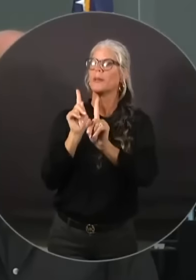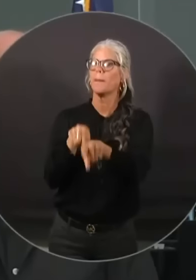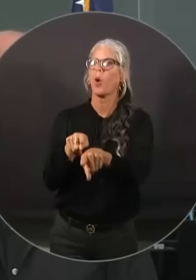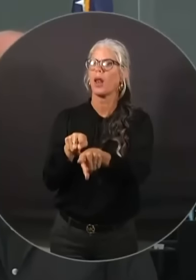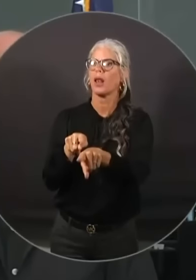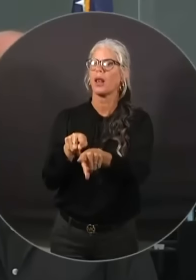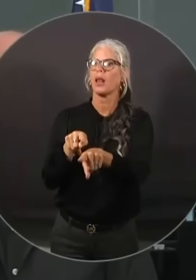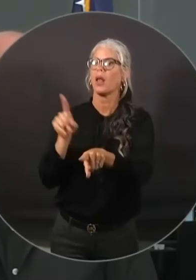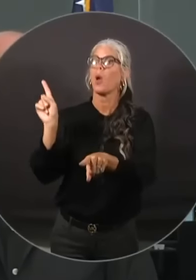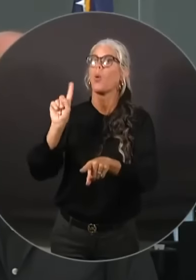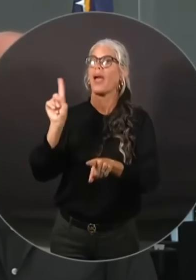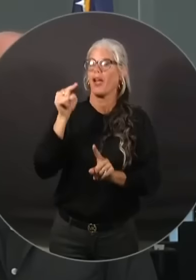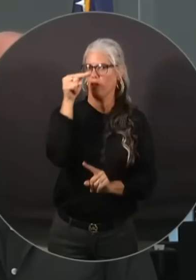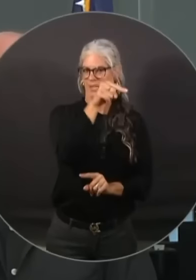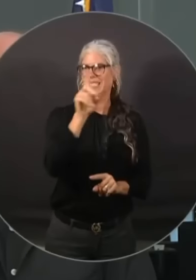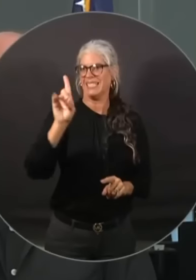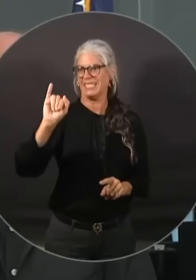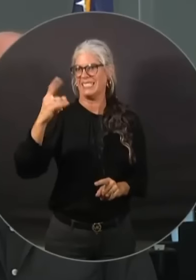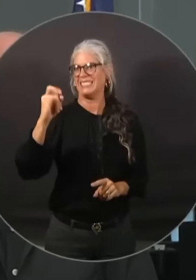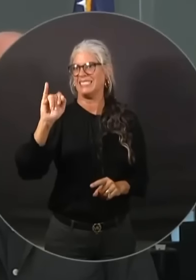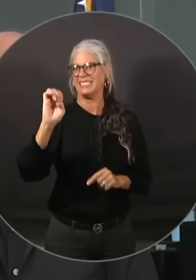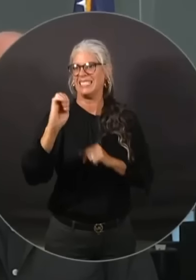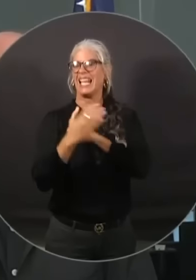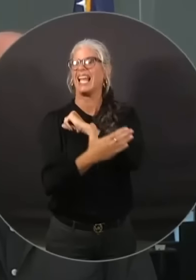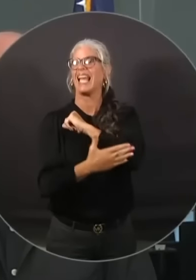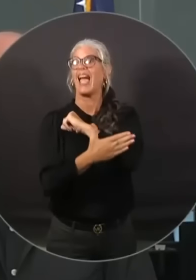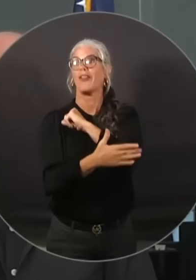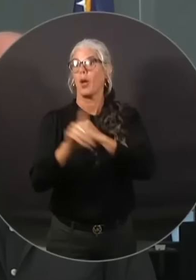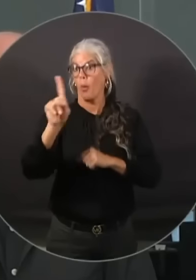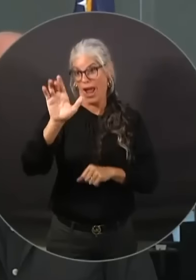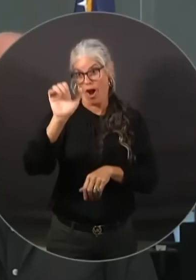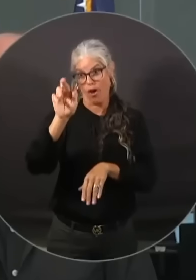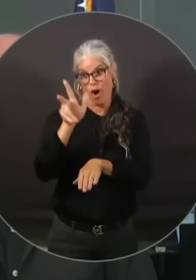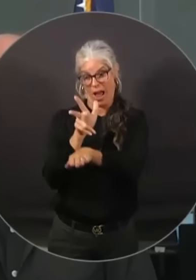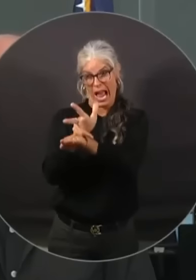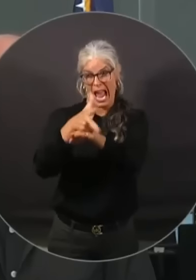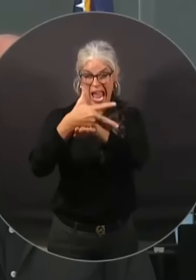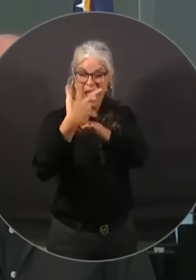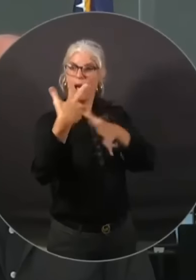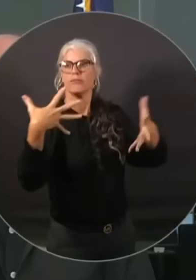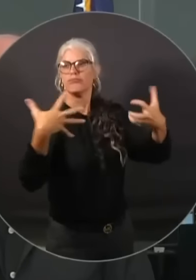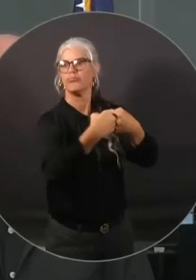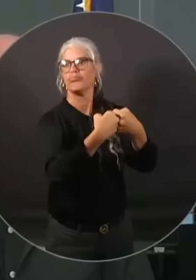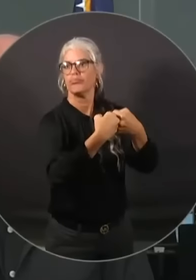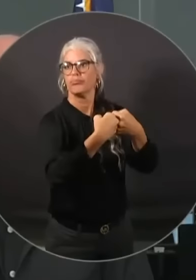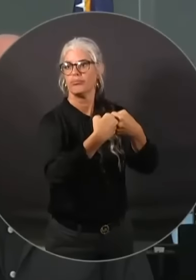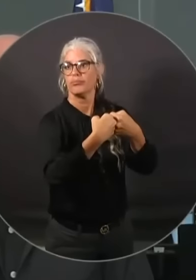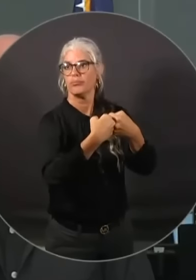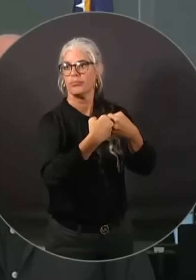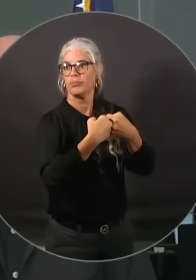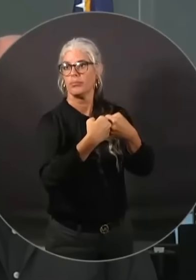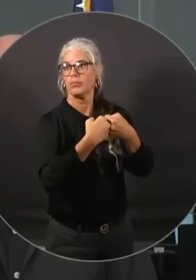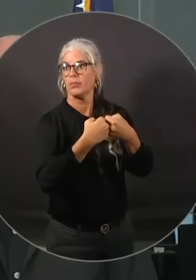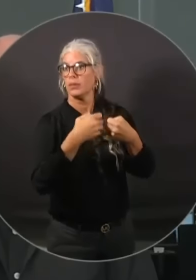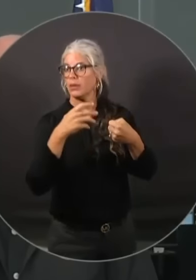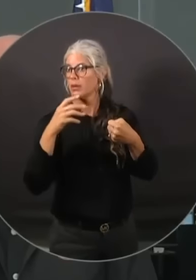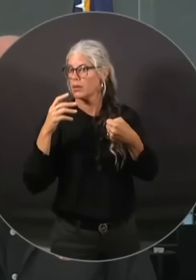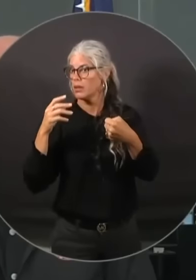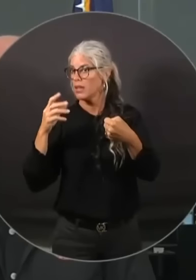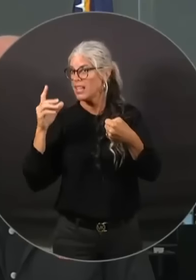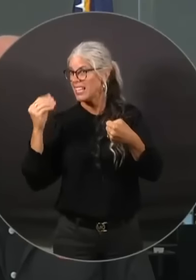county of a car hydroplaning and crashing uh we also have a report uh what was it an 18-wheeler in hillsborough